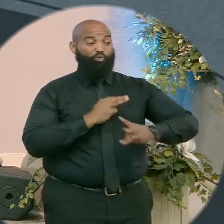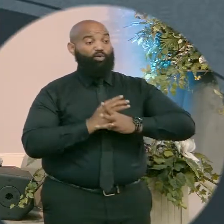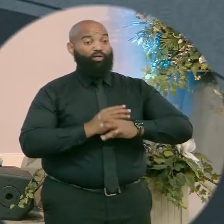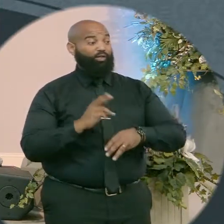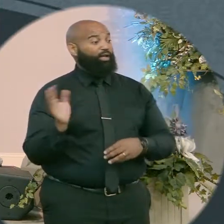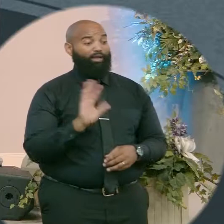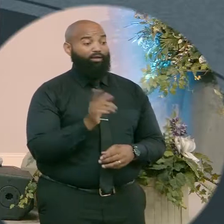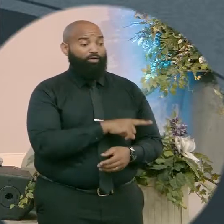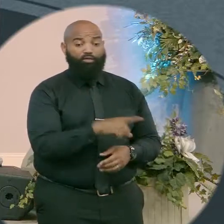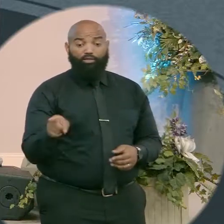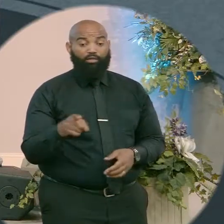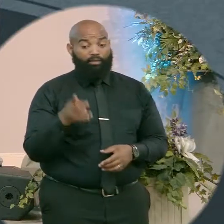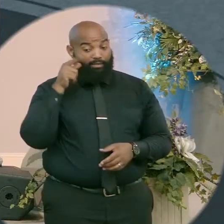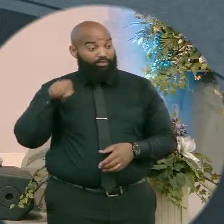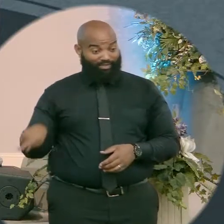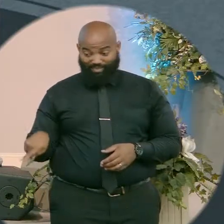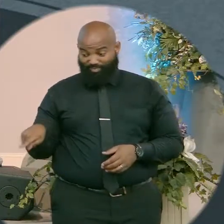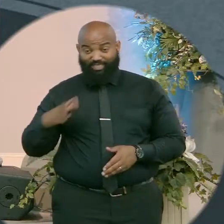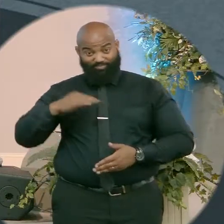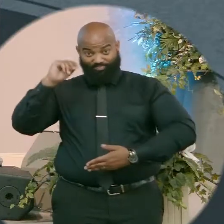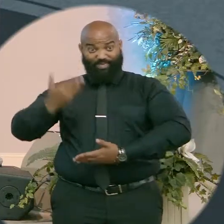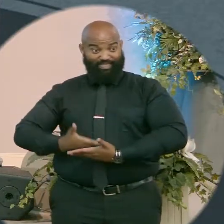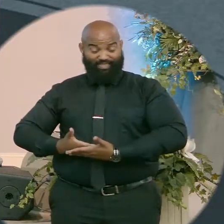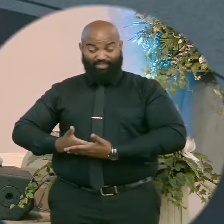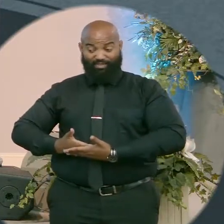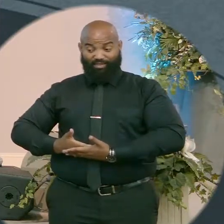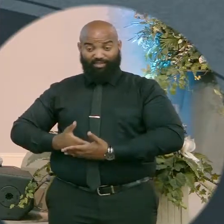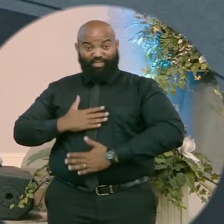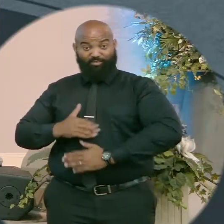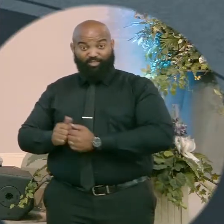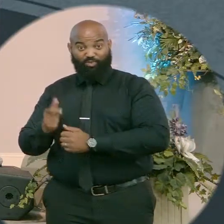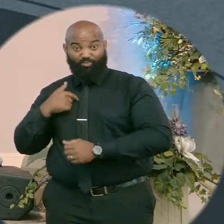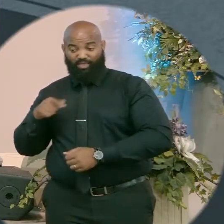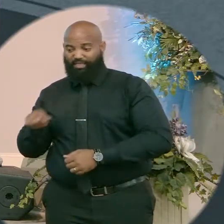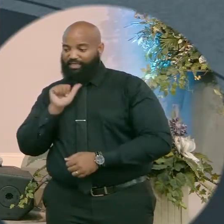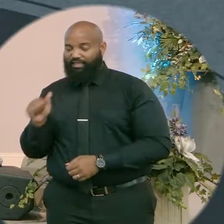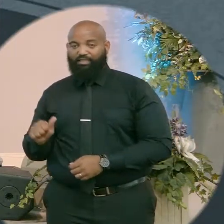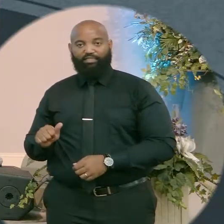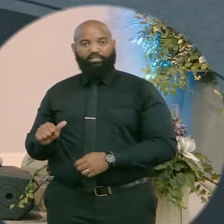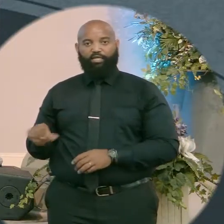done any miracle. He hadn't done anything yet, but be.